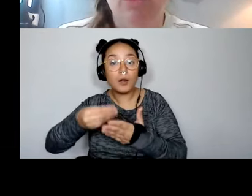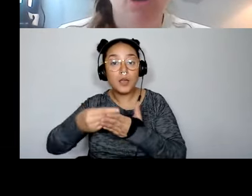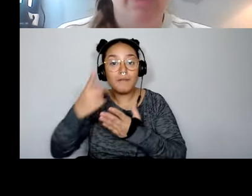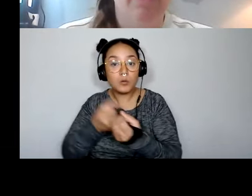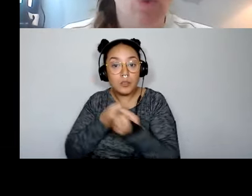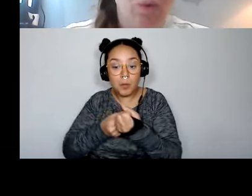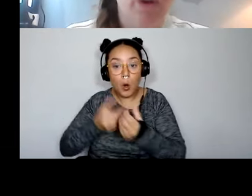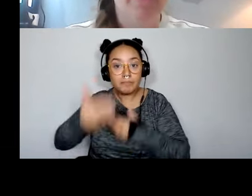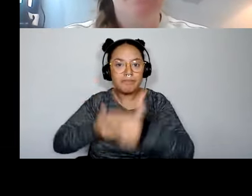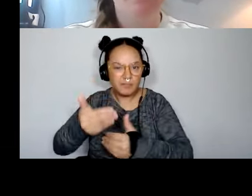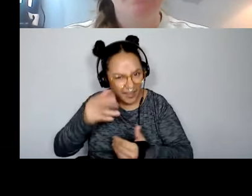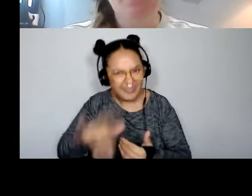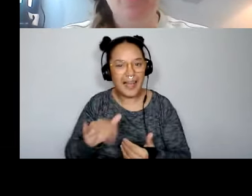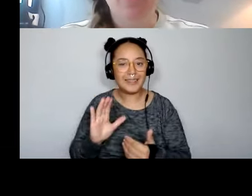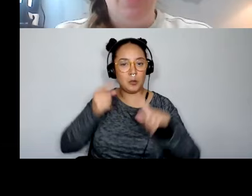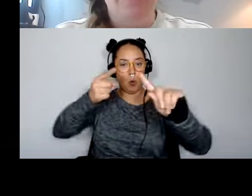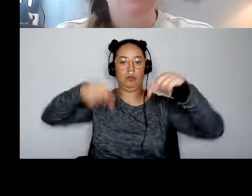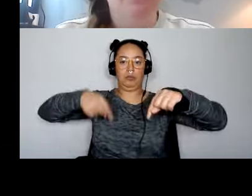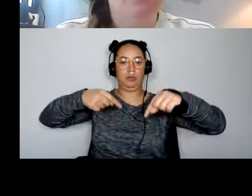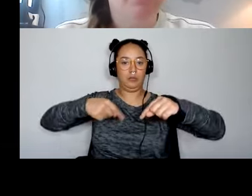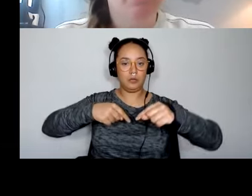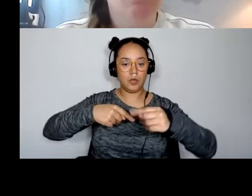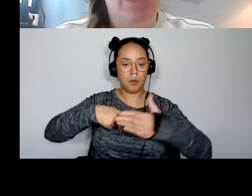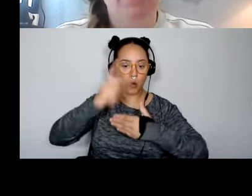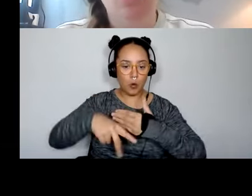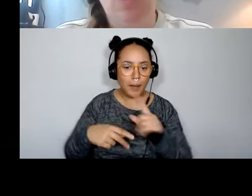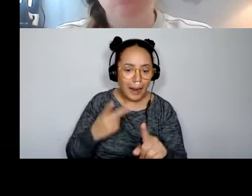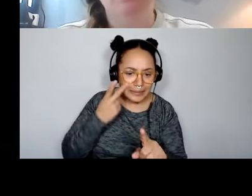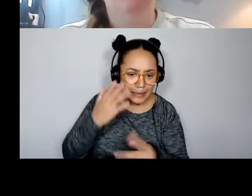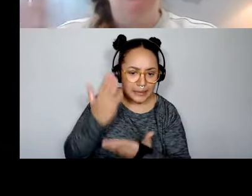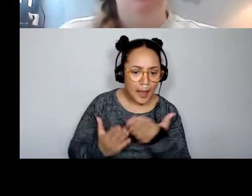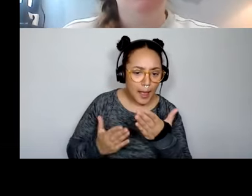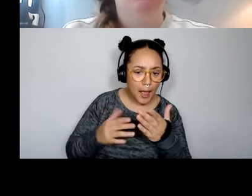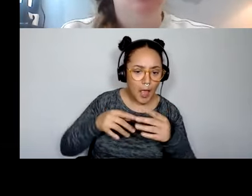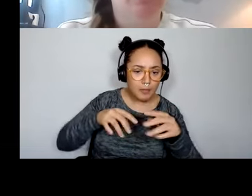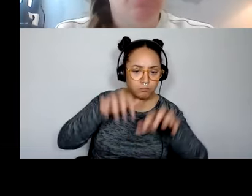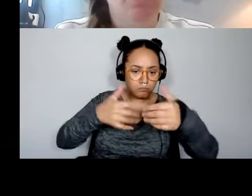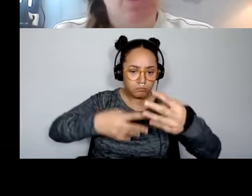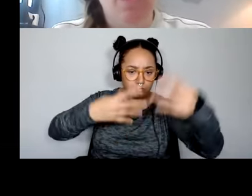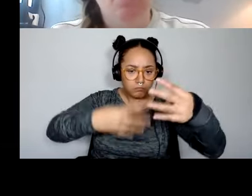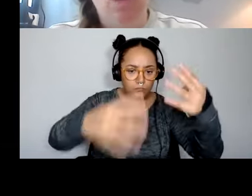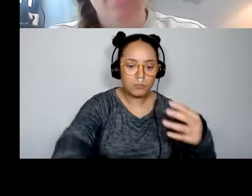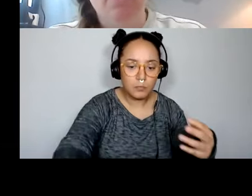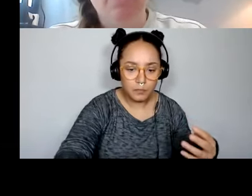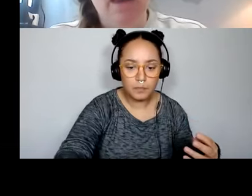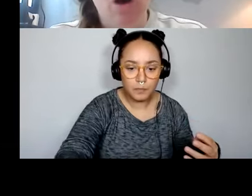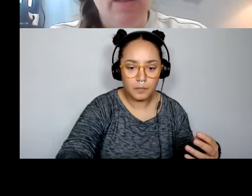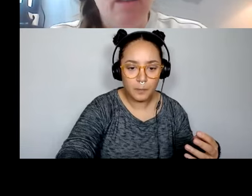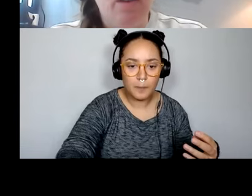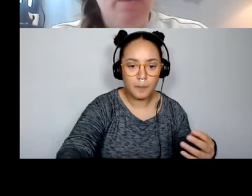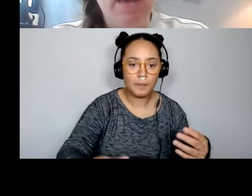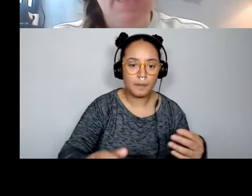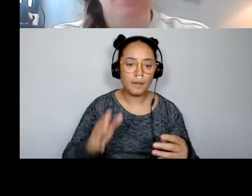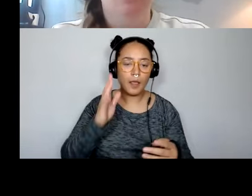we want to do going forward. I can see that there are some chats and questions. I'm going to look at those, um, while some of my